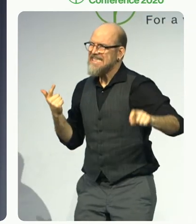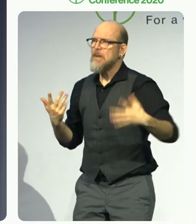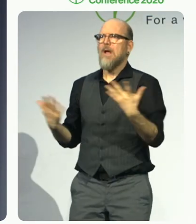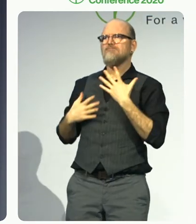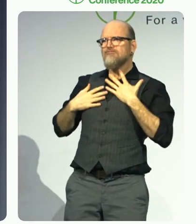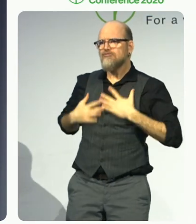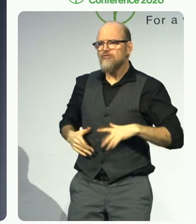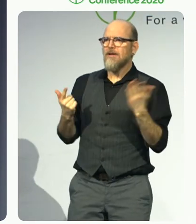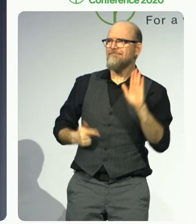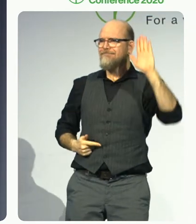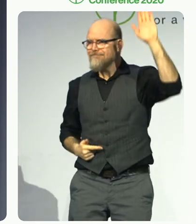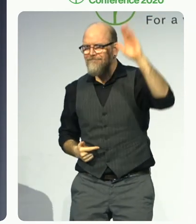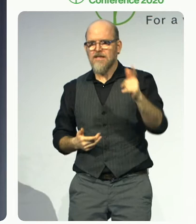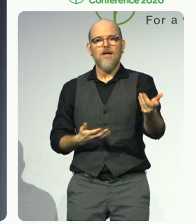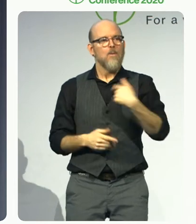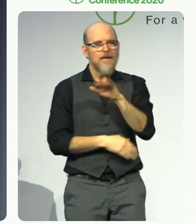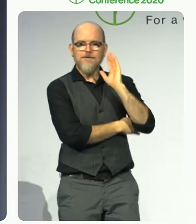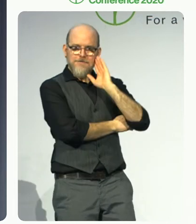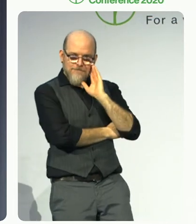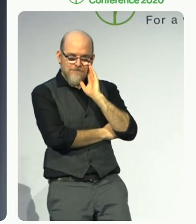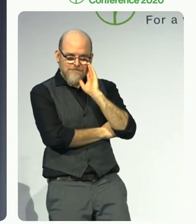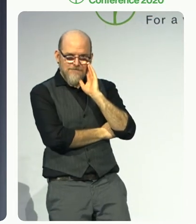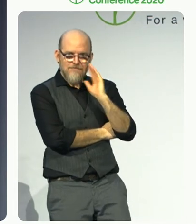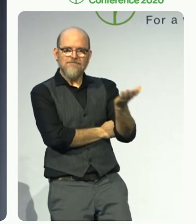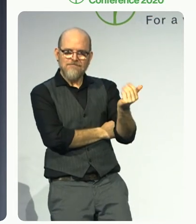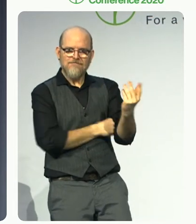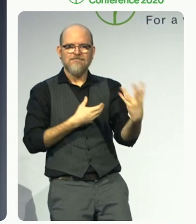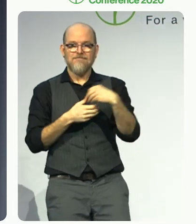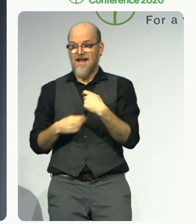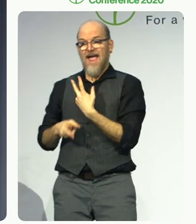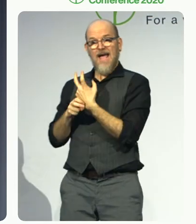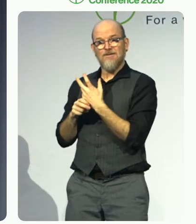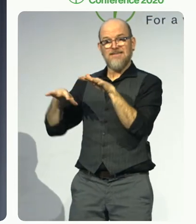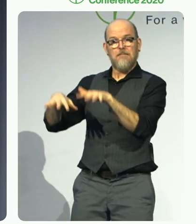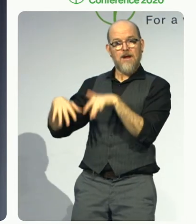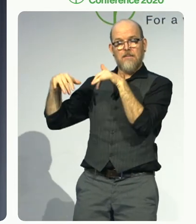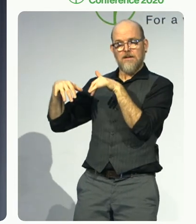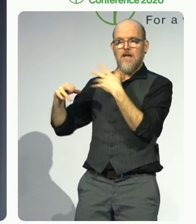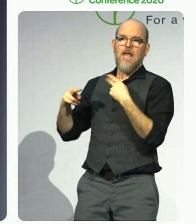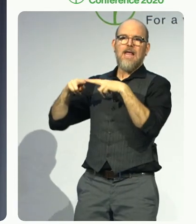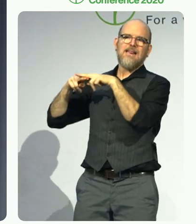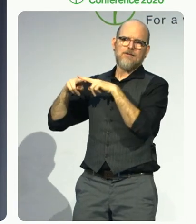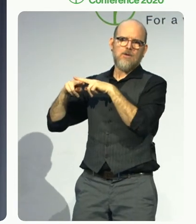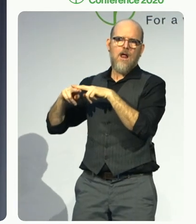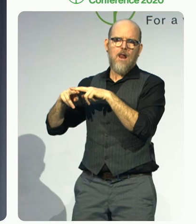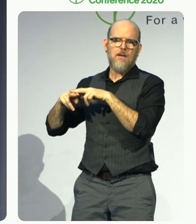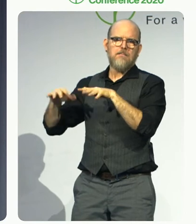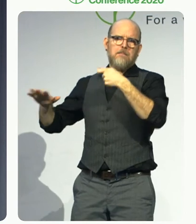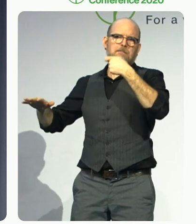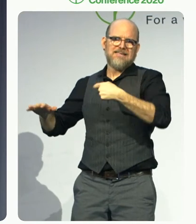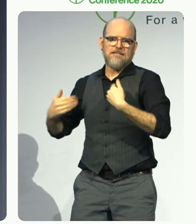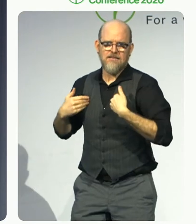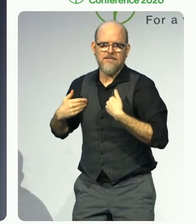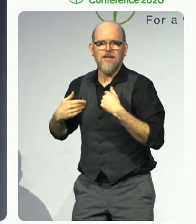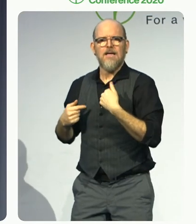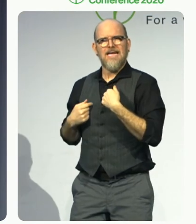of the Austrian parliament, the national council, it has always has been a personal priority of mine to take